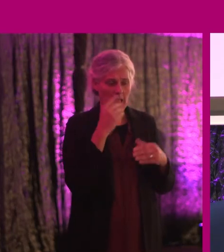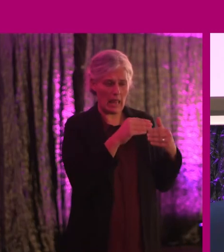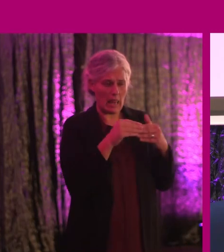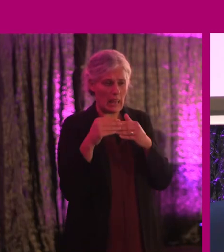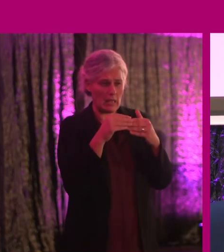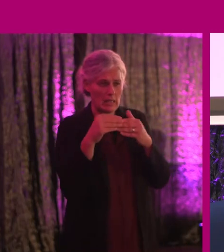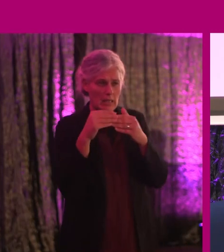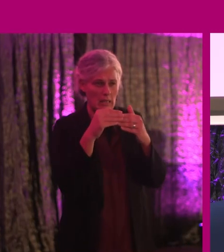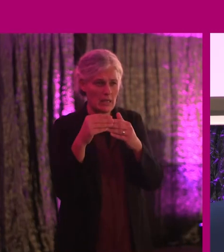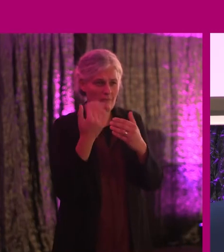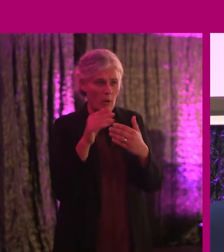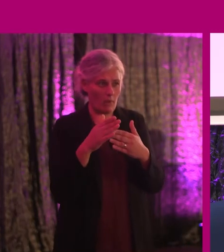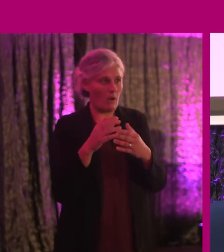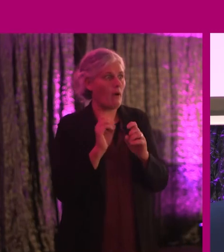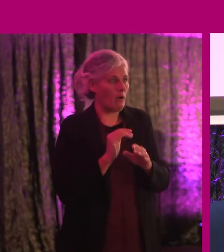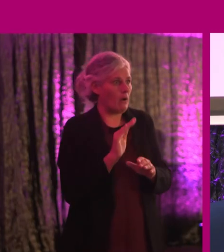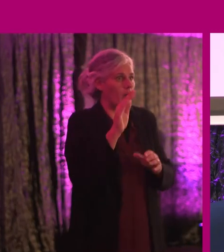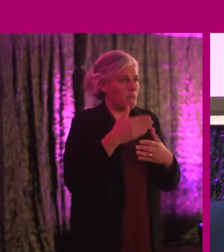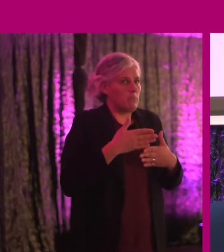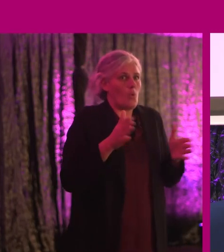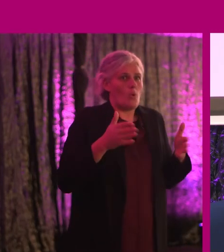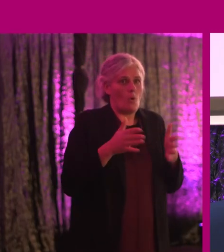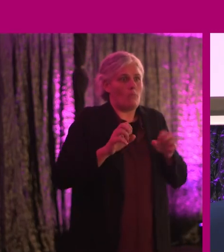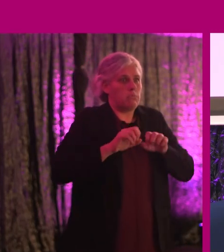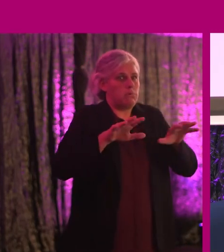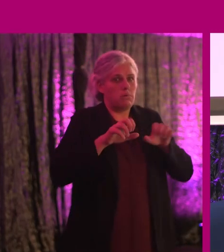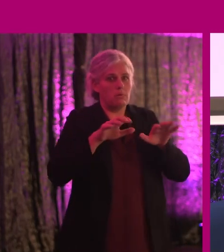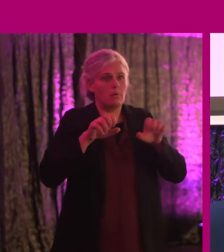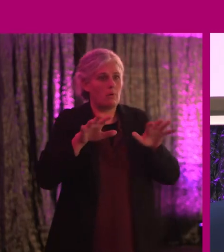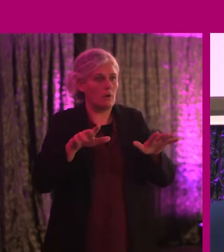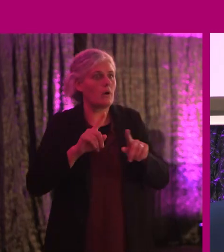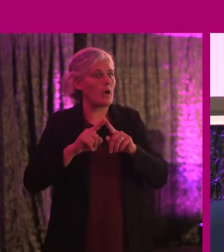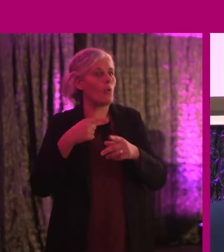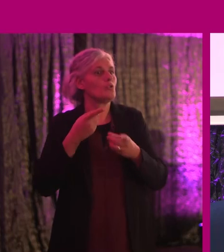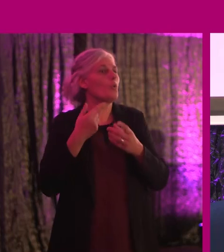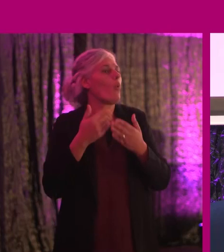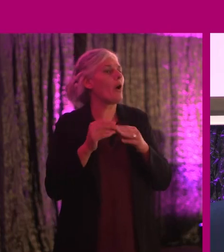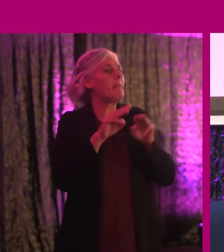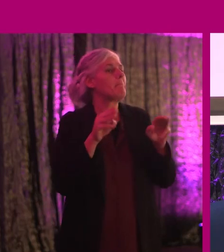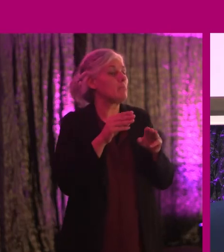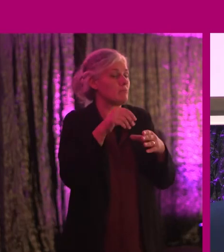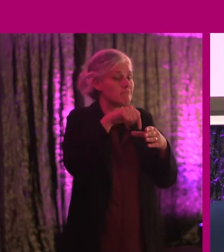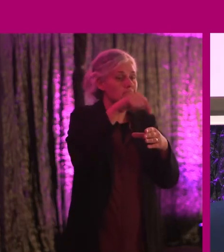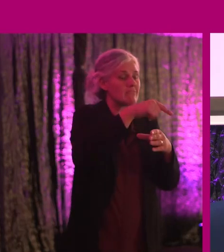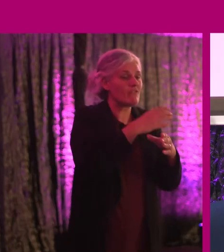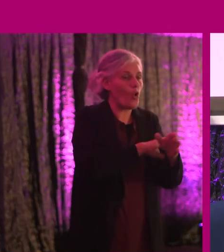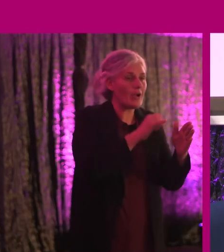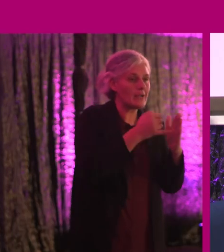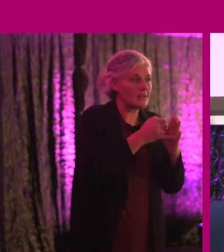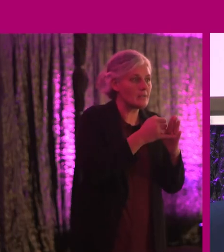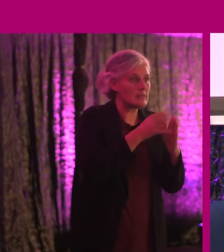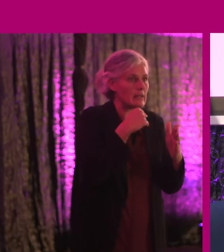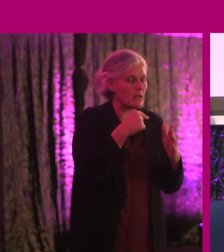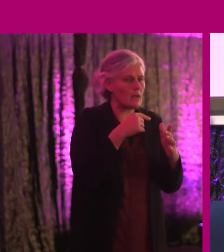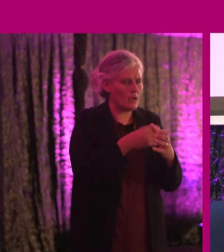out of their own closets, on stages, online. And what that does is to the people in the organisation, they're going, that's me.